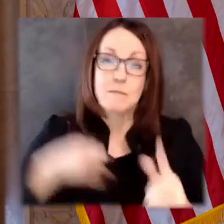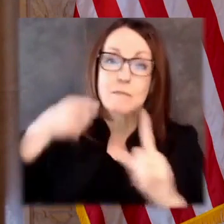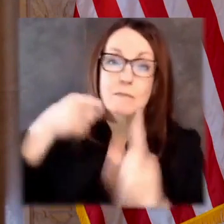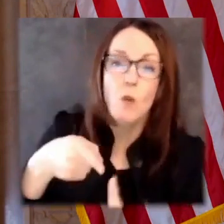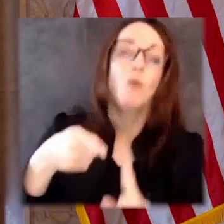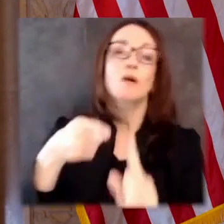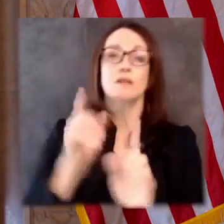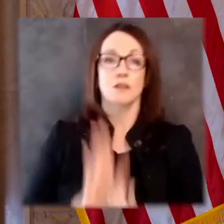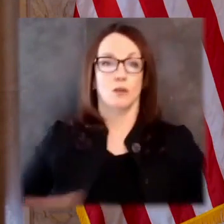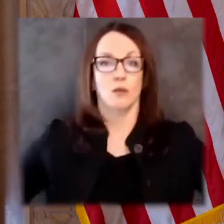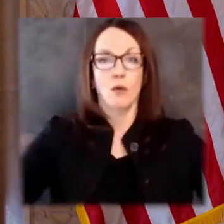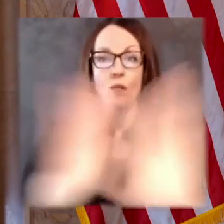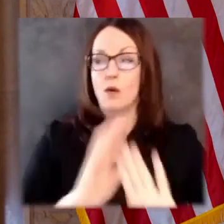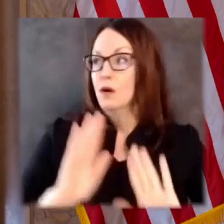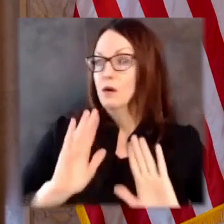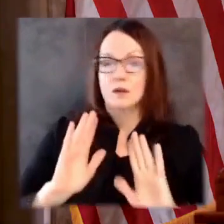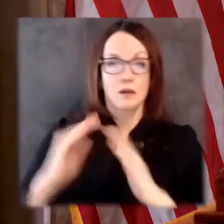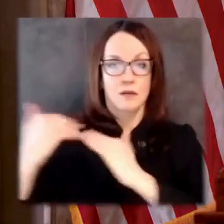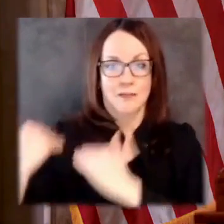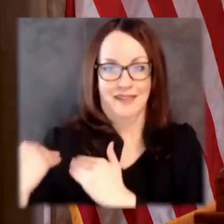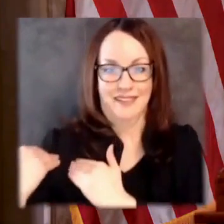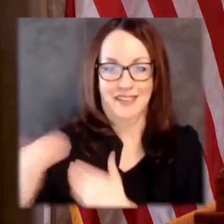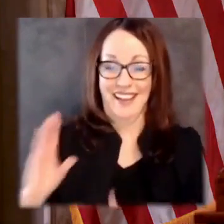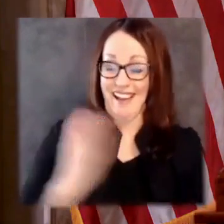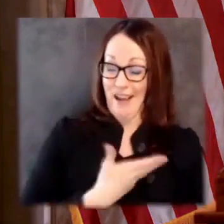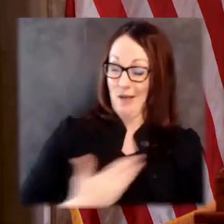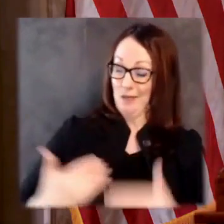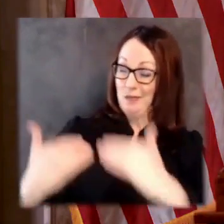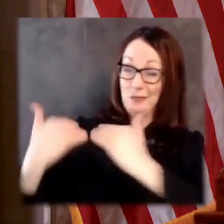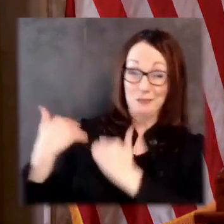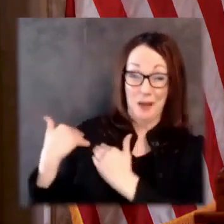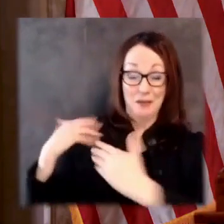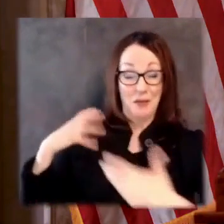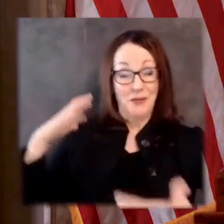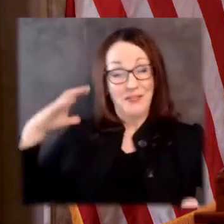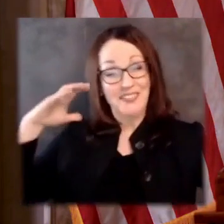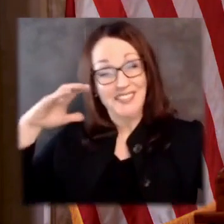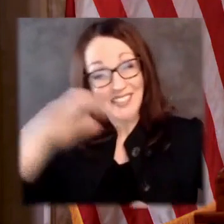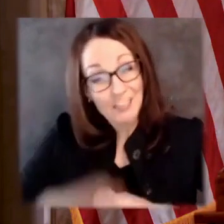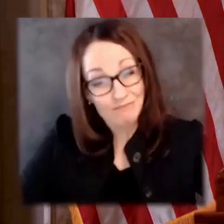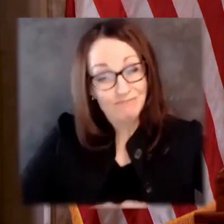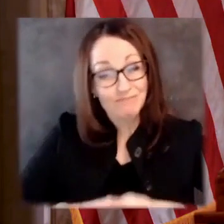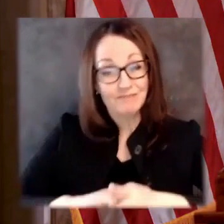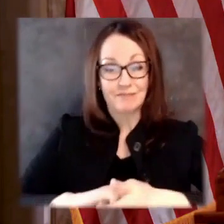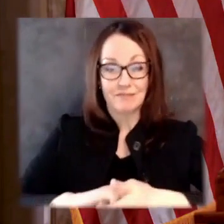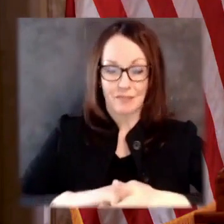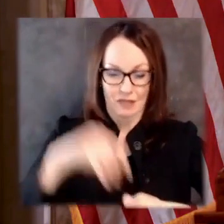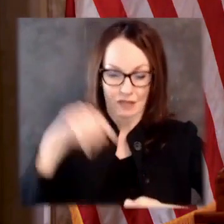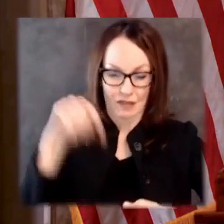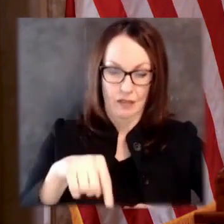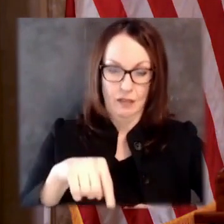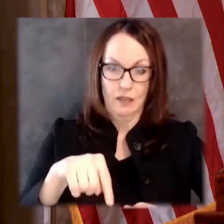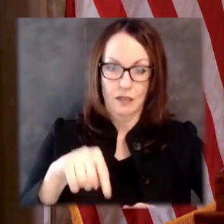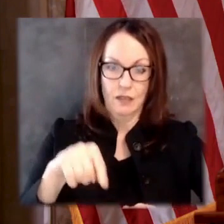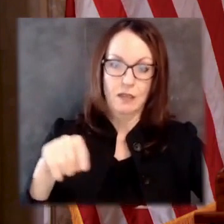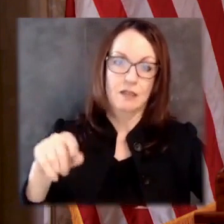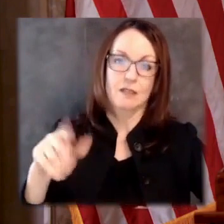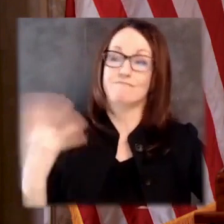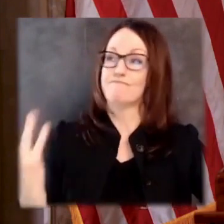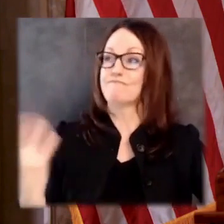each share responsibility. And it begins with broadband. This pandemic has underscored and in some ways